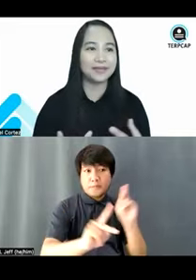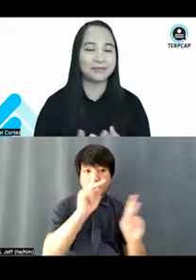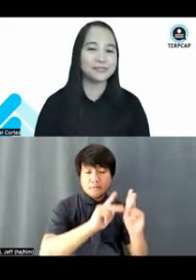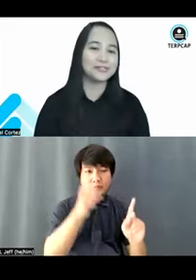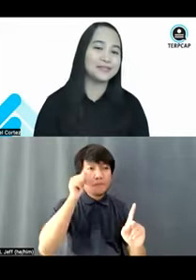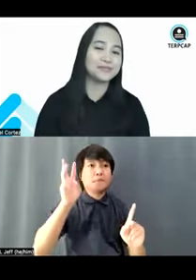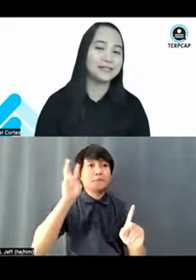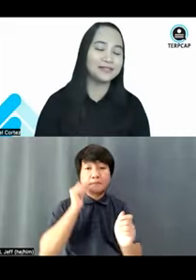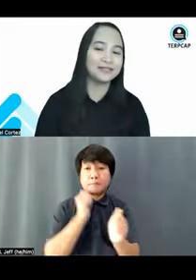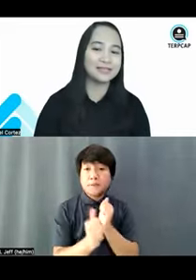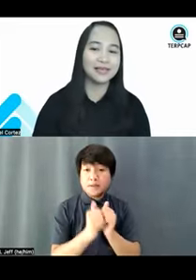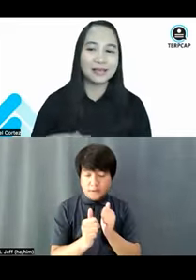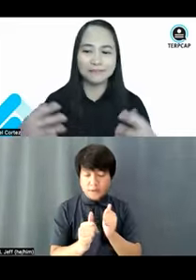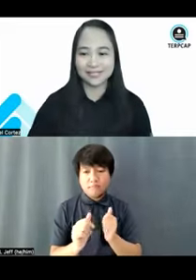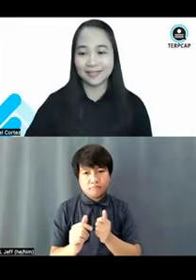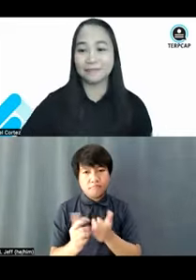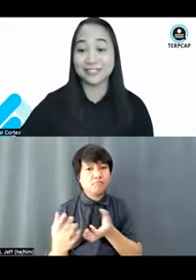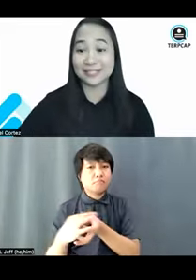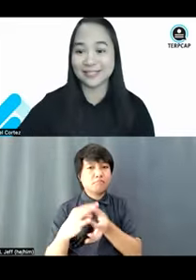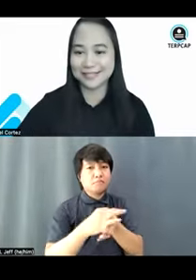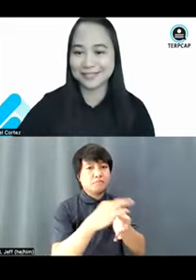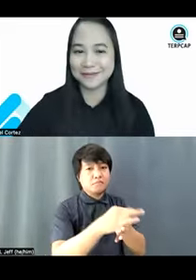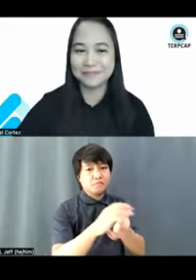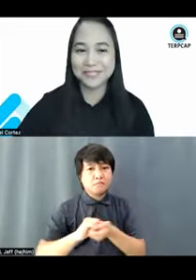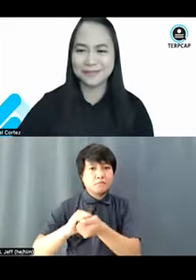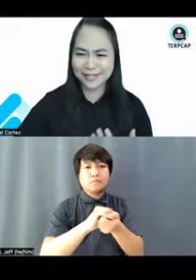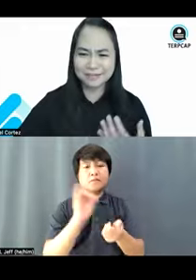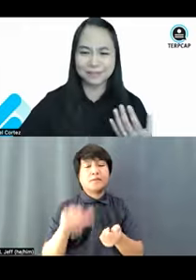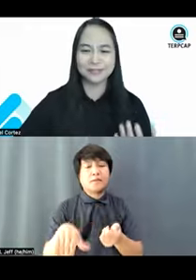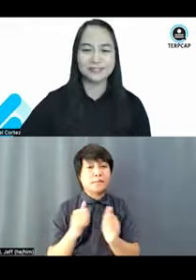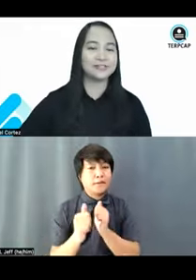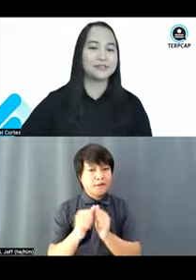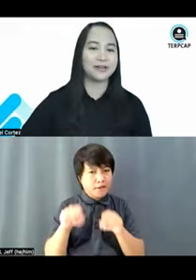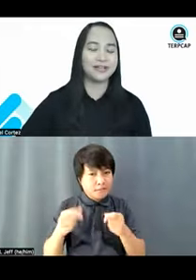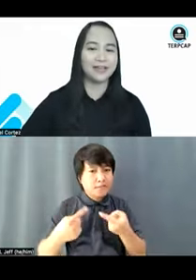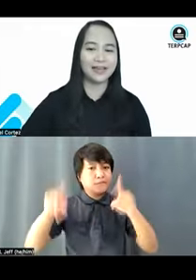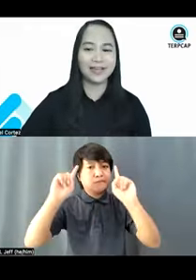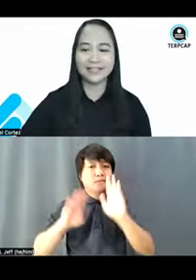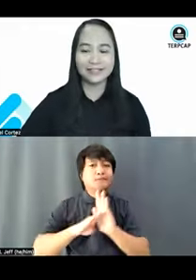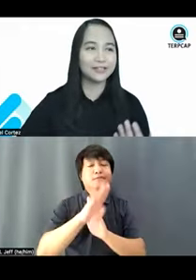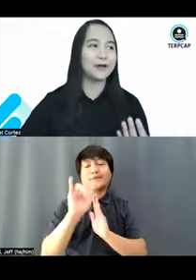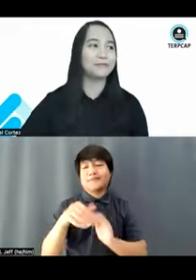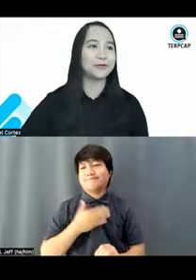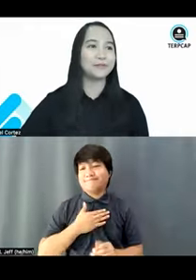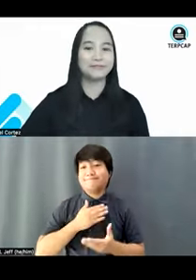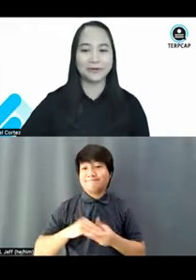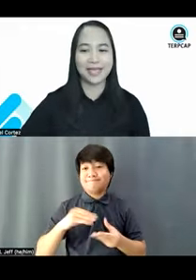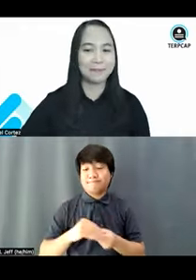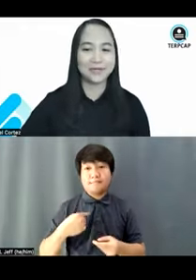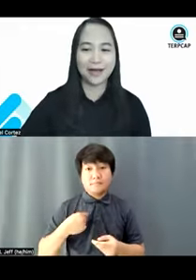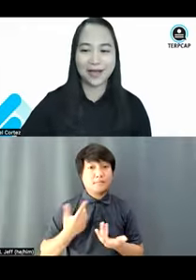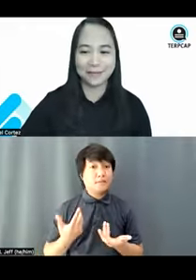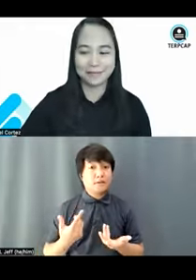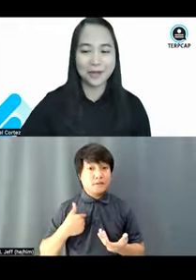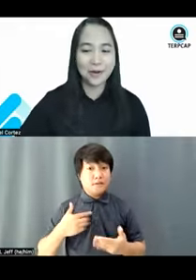helping persons with disabilities be set up for success. So that is my personal story. I did not come from a very